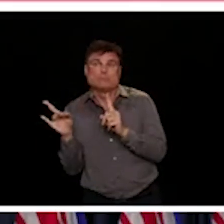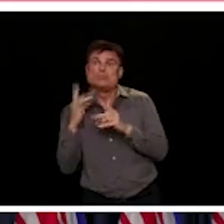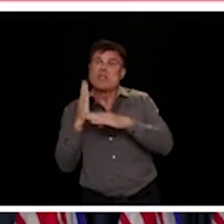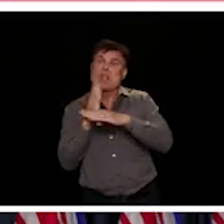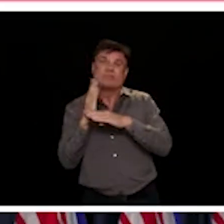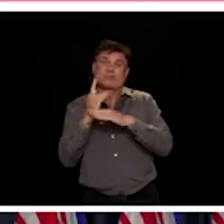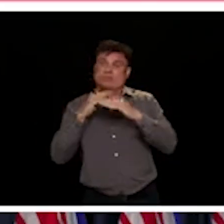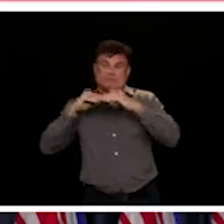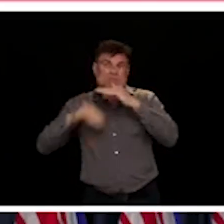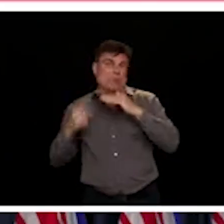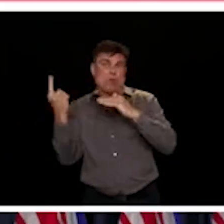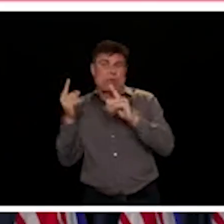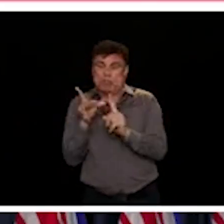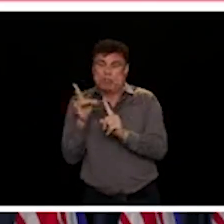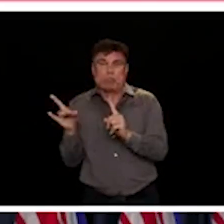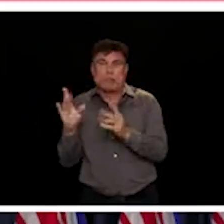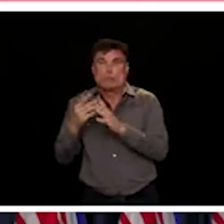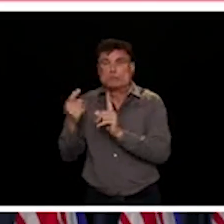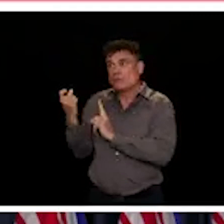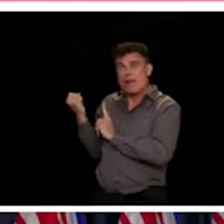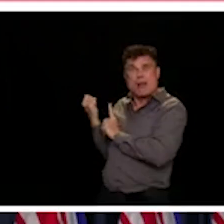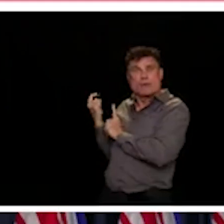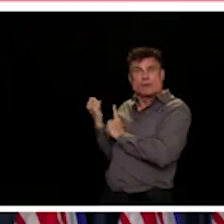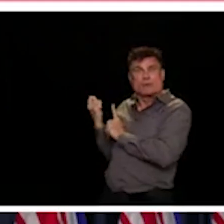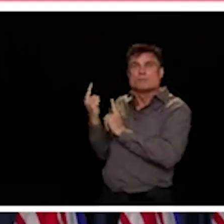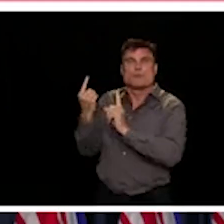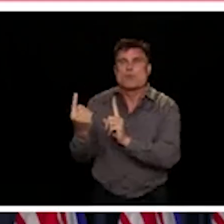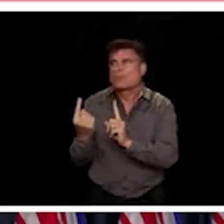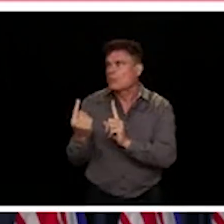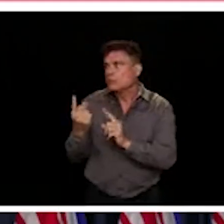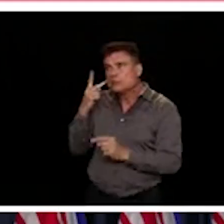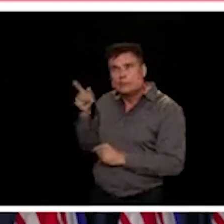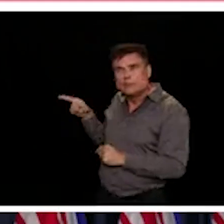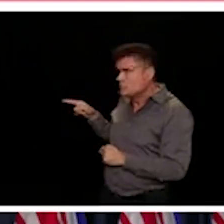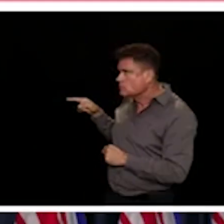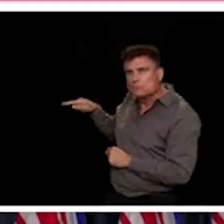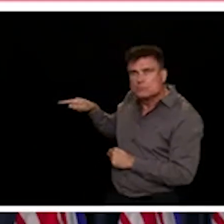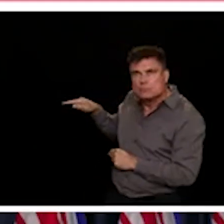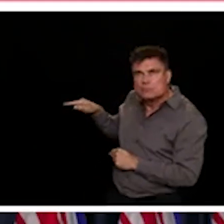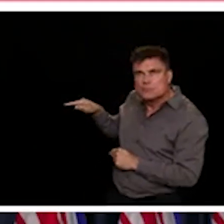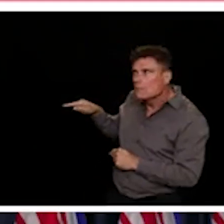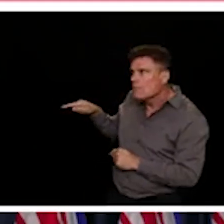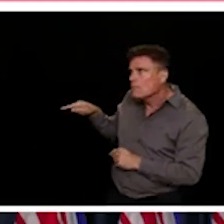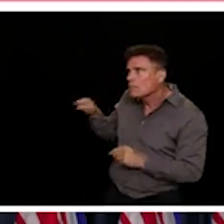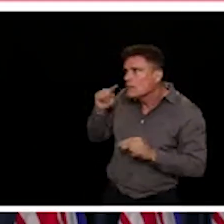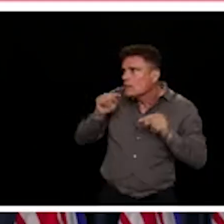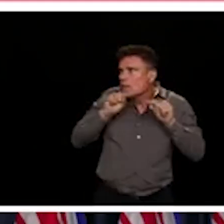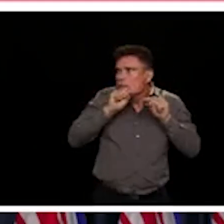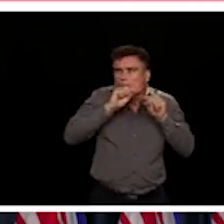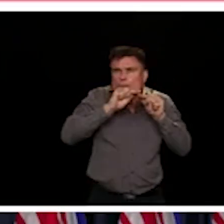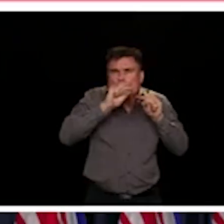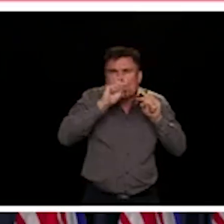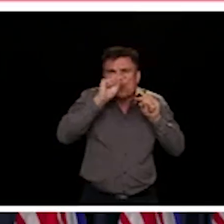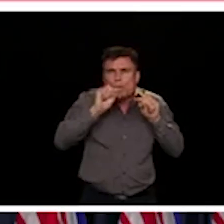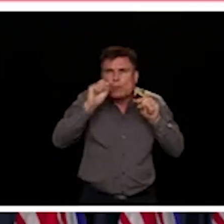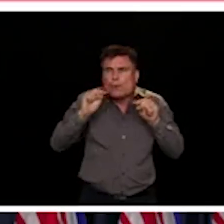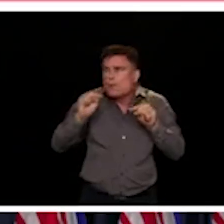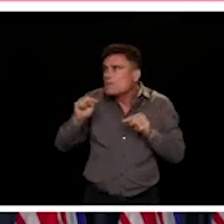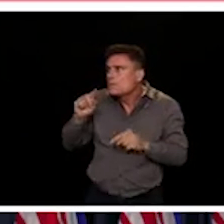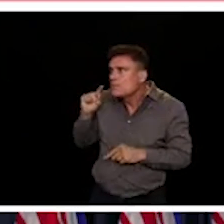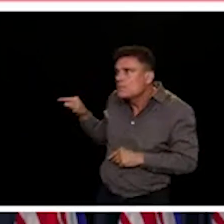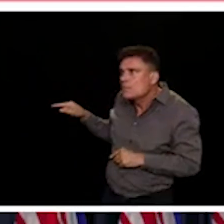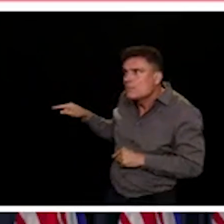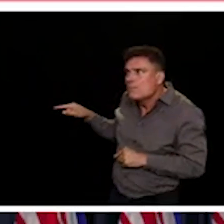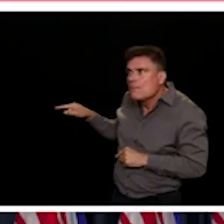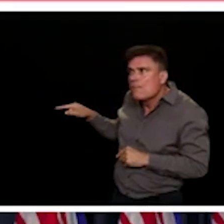And we were quite flat, but well below one, well into May. Once we did start to increase our